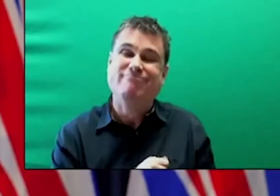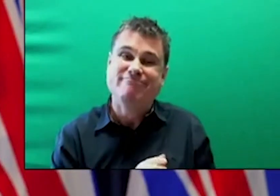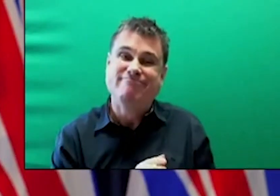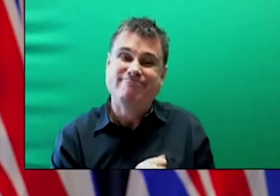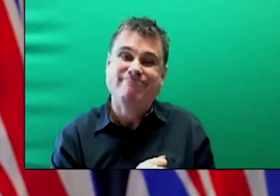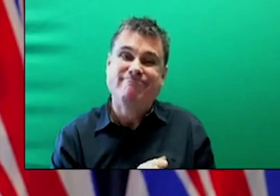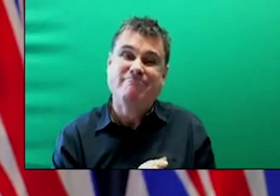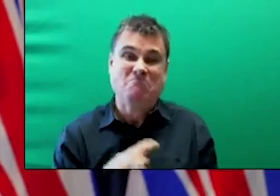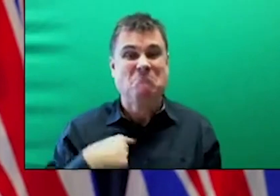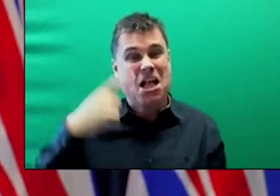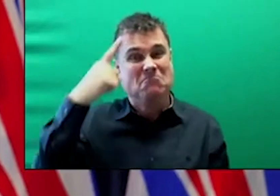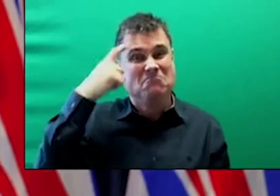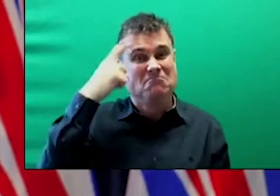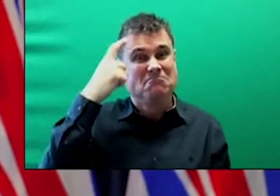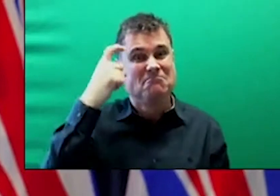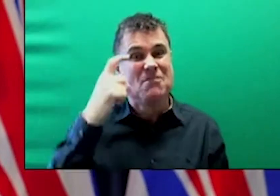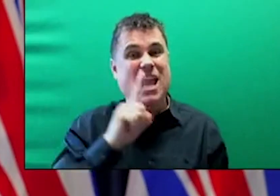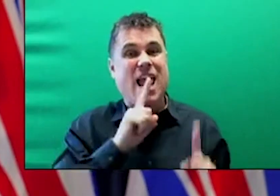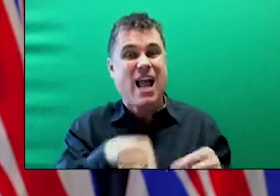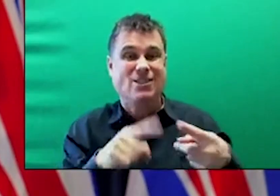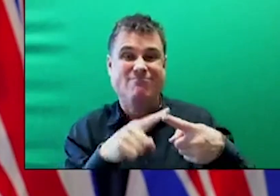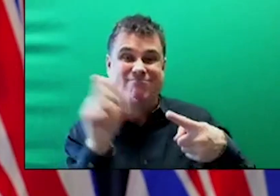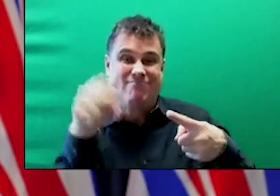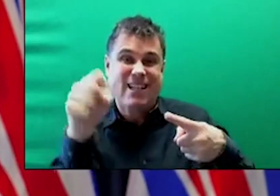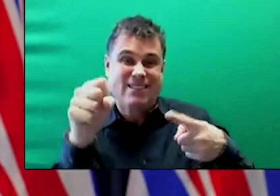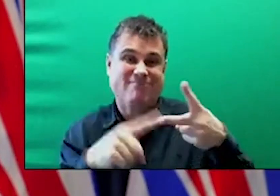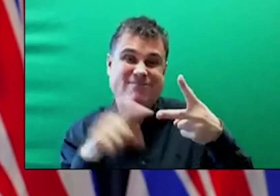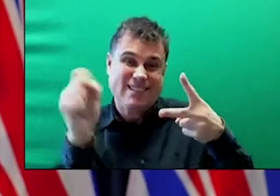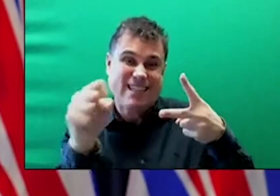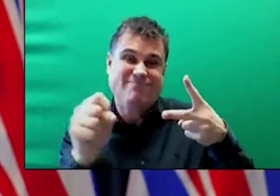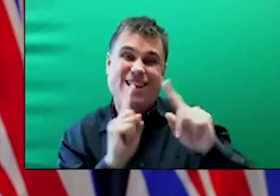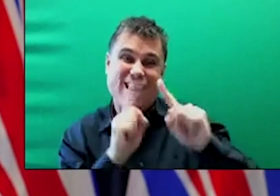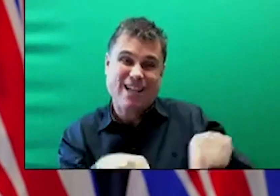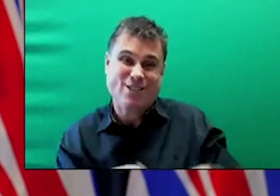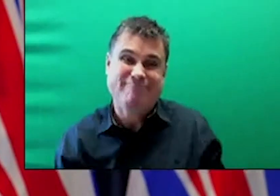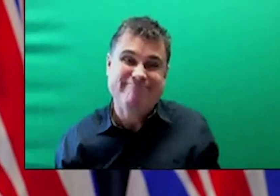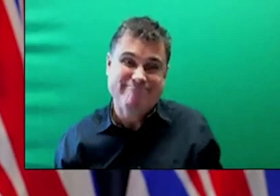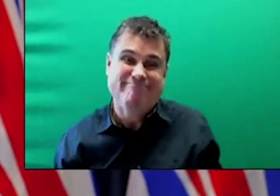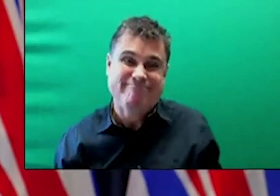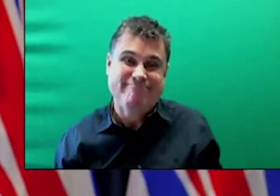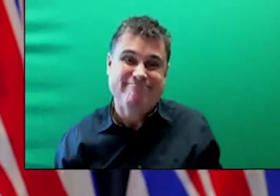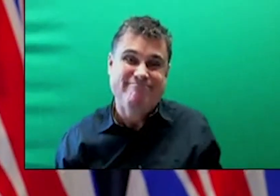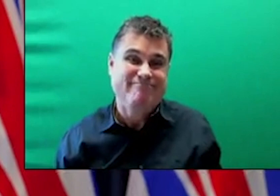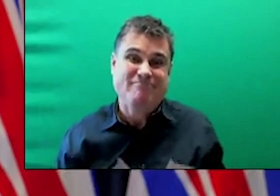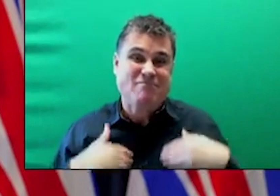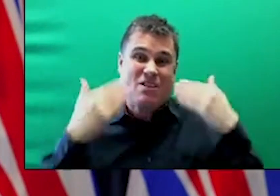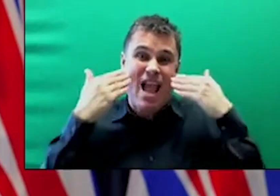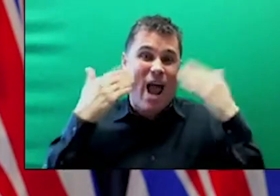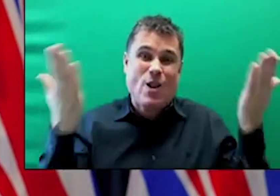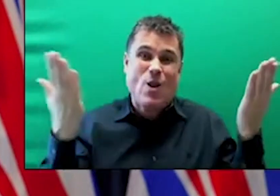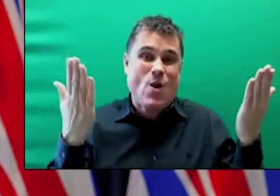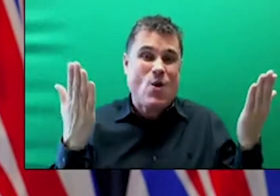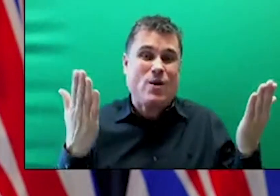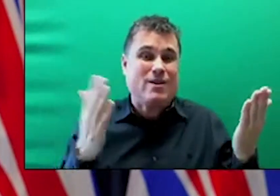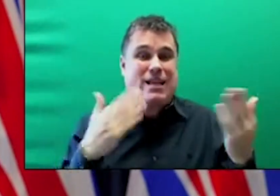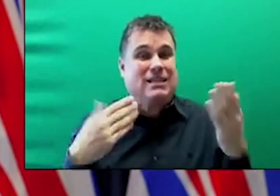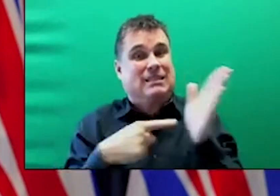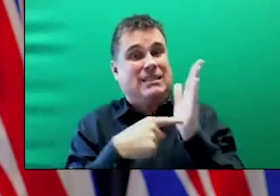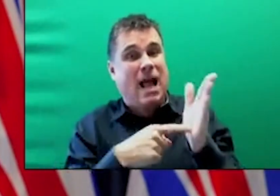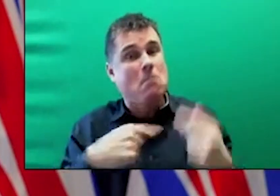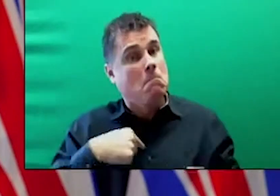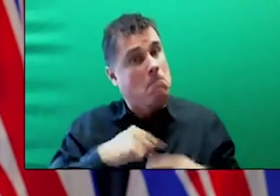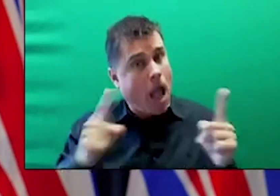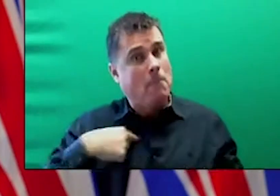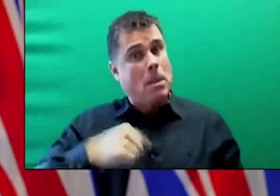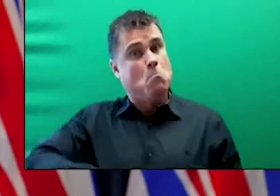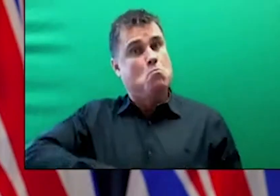the level of consultation that again, unprecedented. And that's because people are willing and prepared to